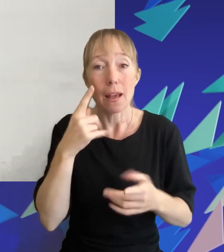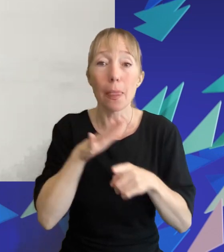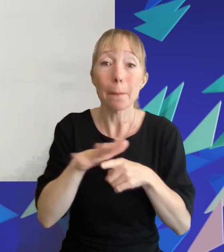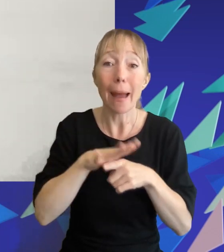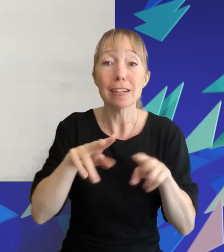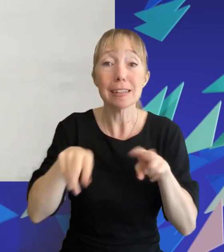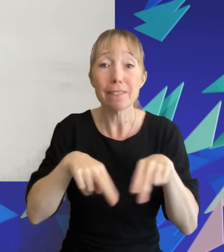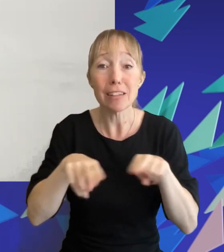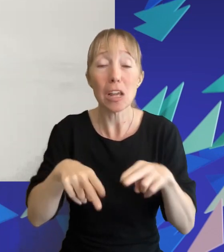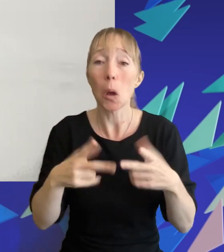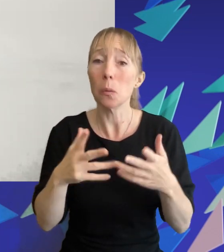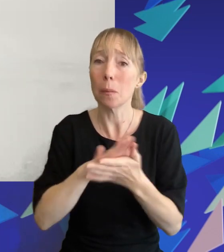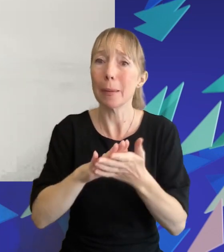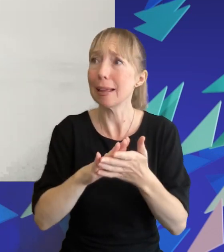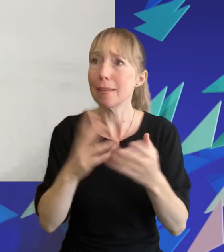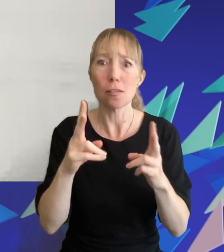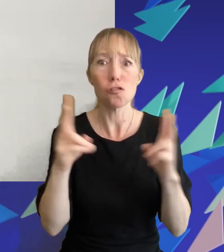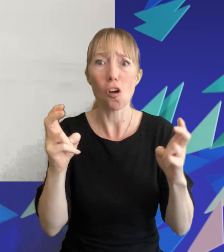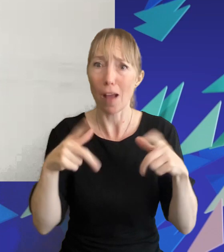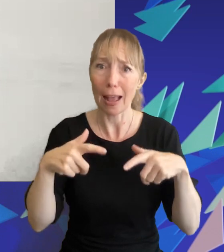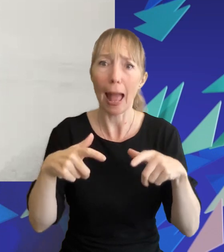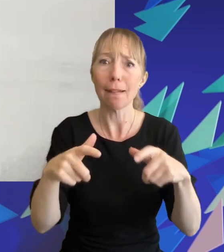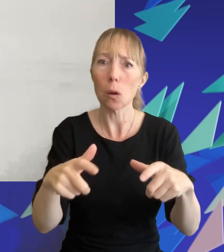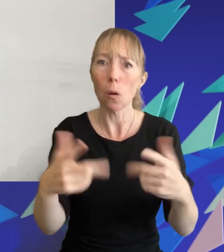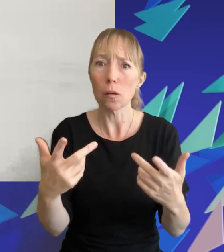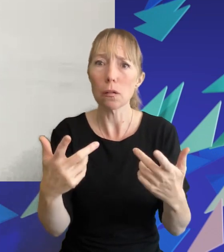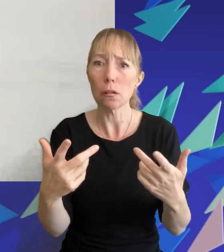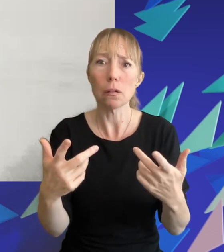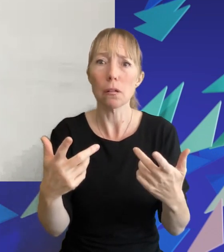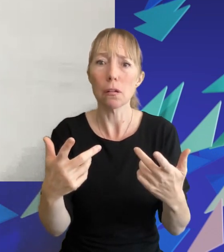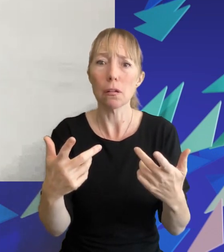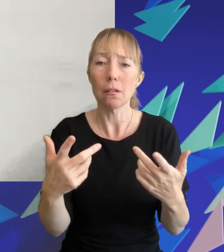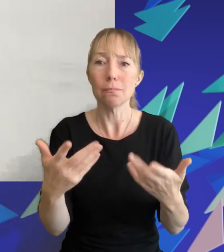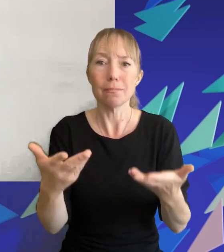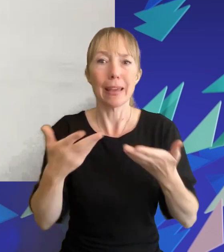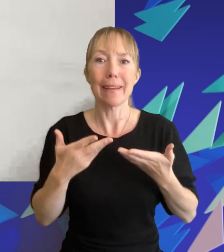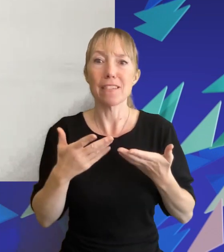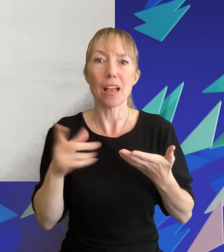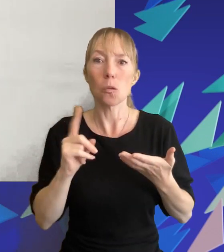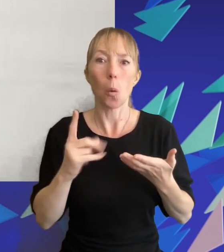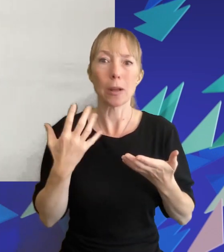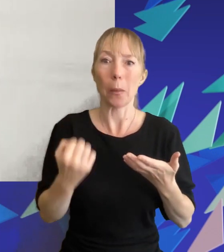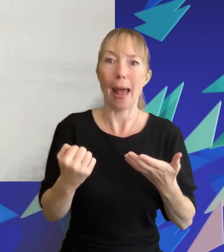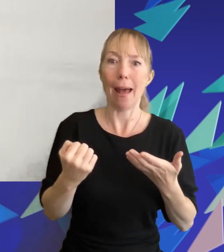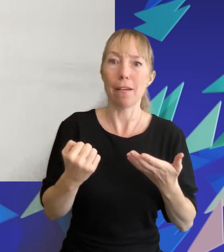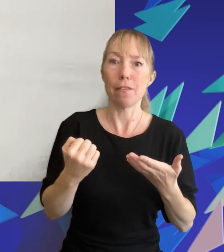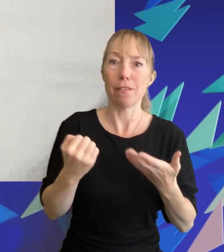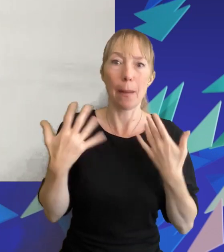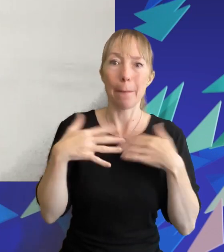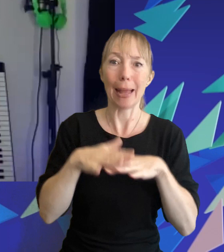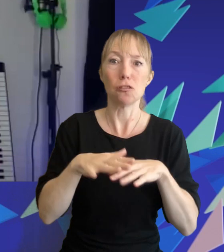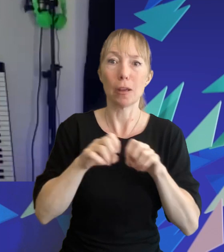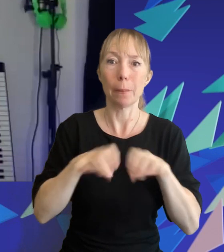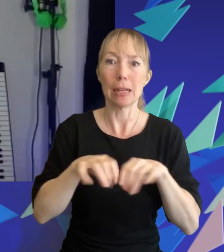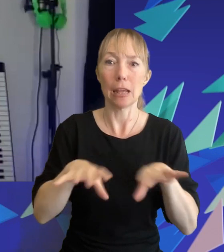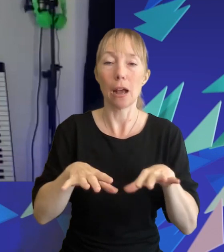videos are are keeping the genre alive if anything because because it's giving us what we don't really have in mainstream media